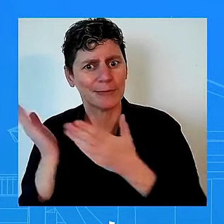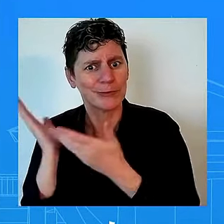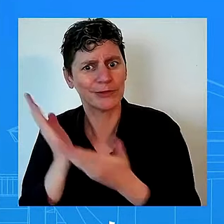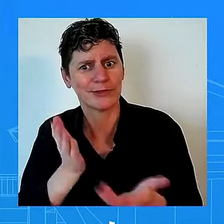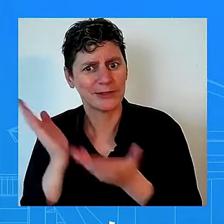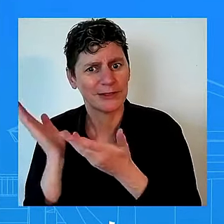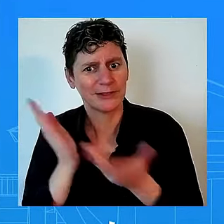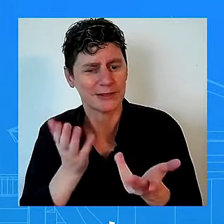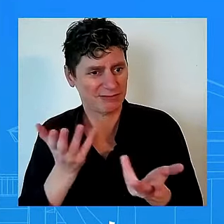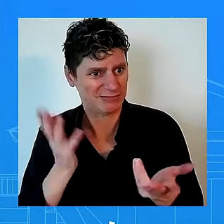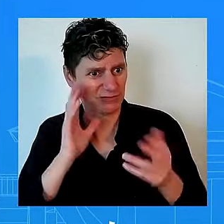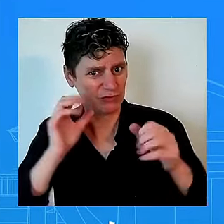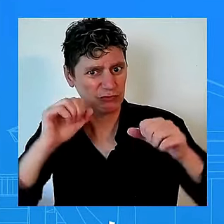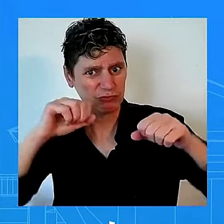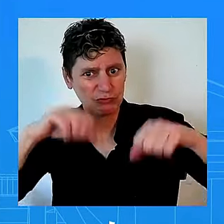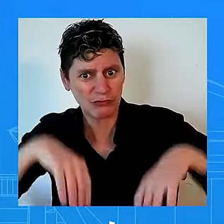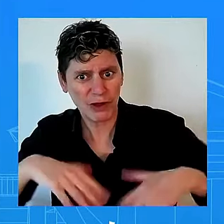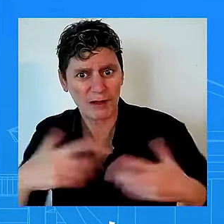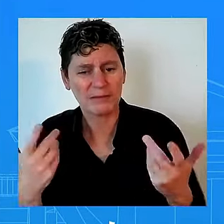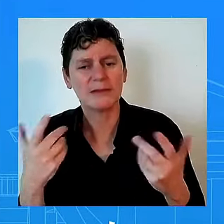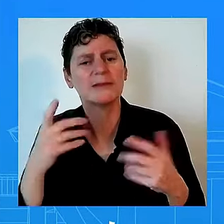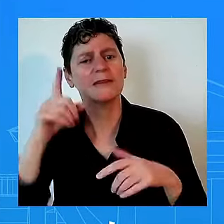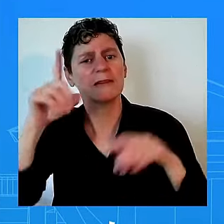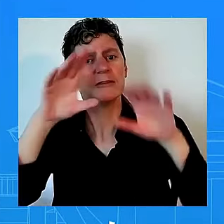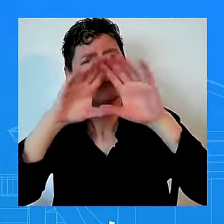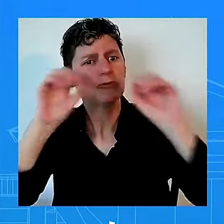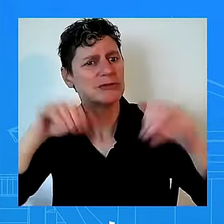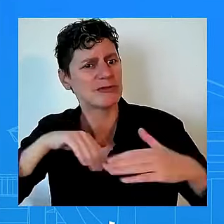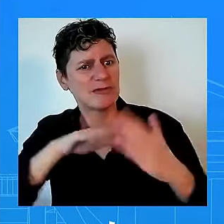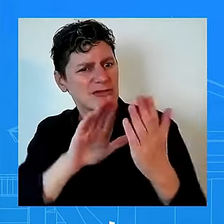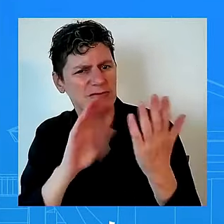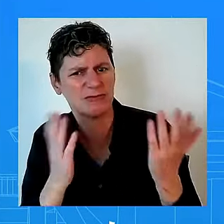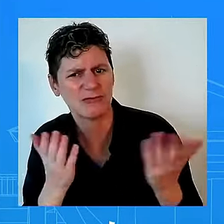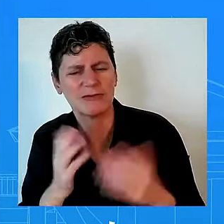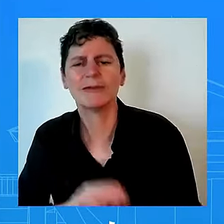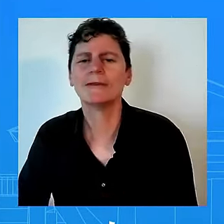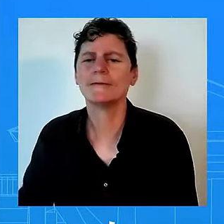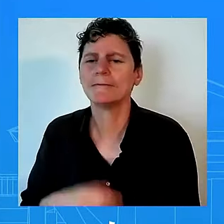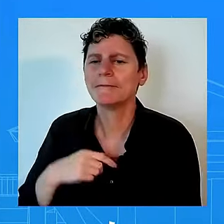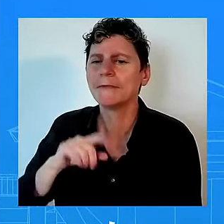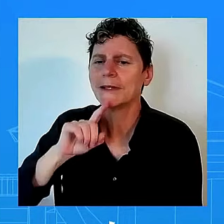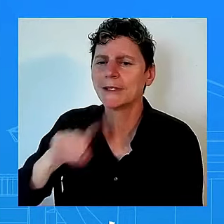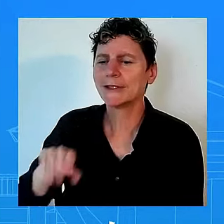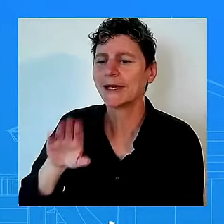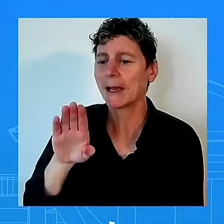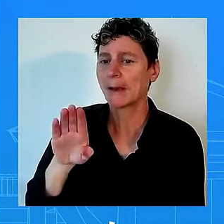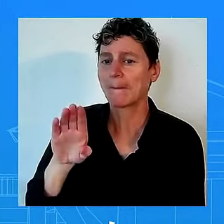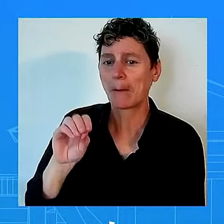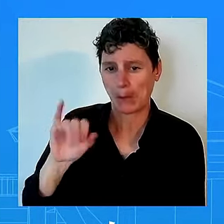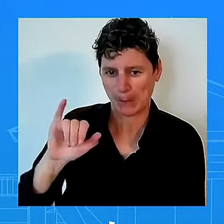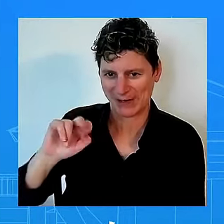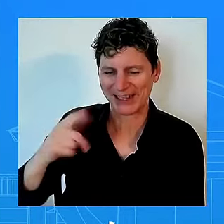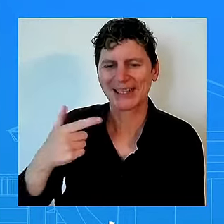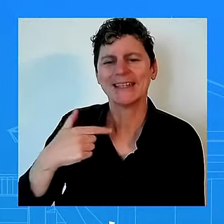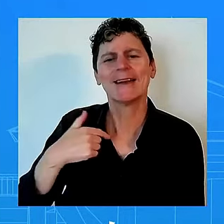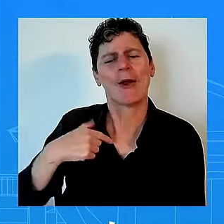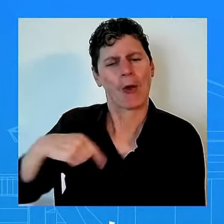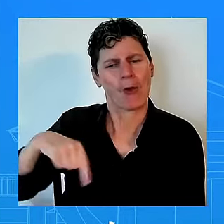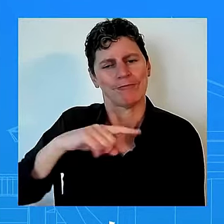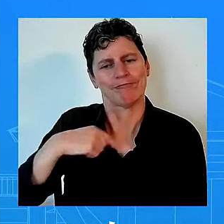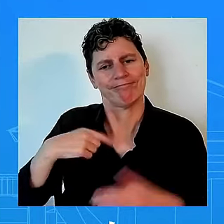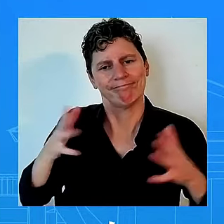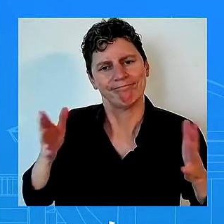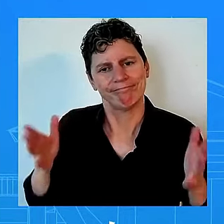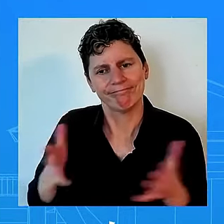boeing and the machinist uh so we encourage them to negotiate in good faith which is something that we say uh when when situations get to this